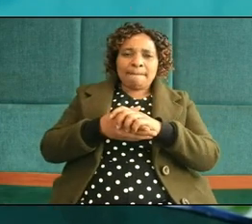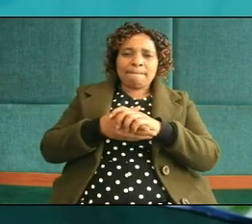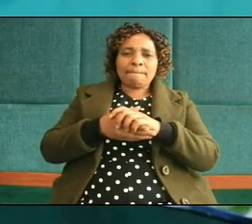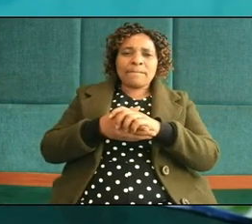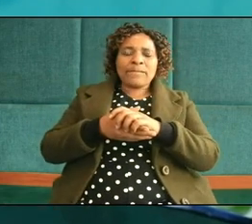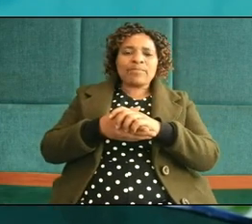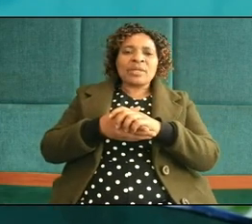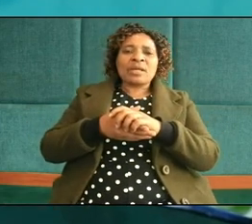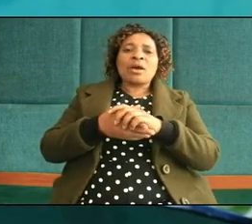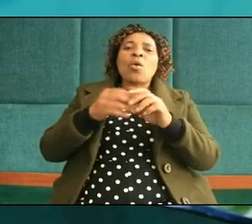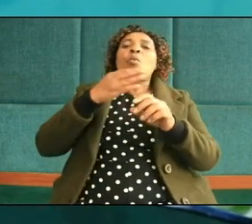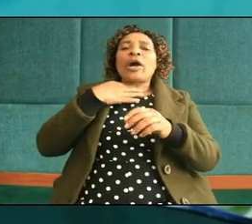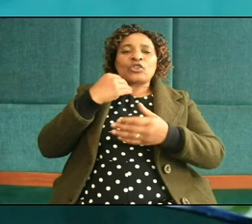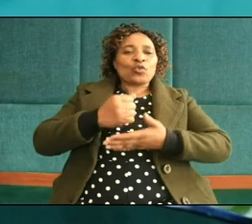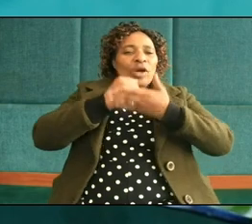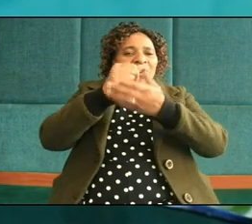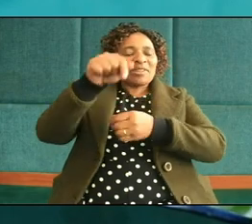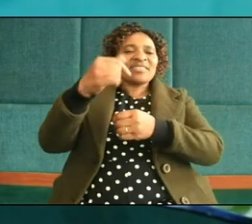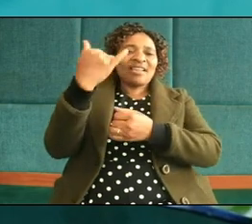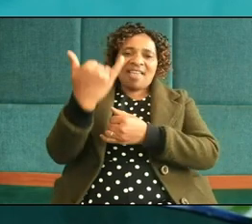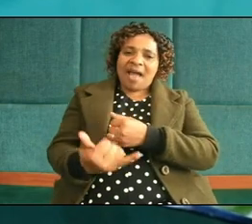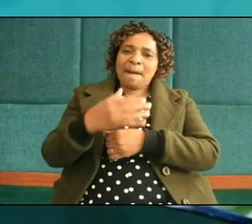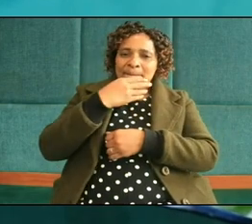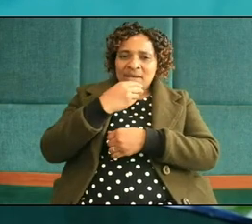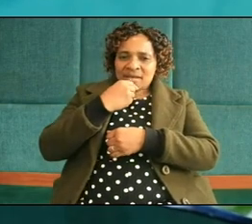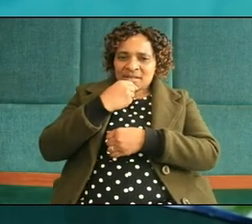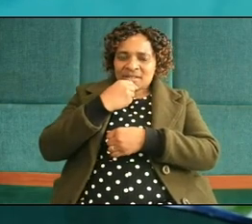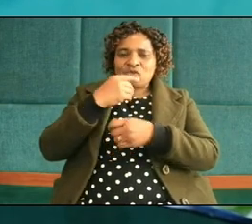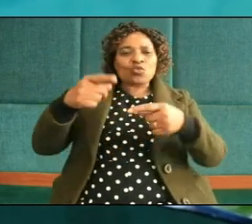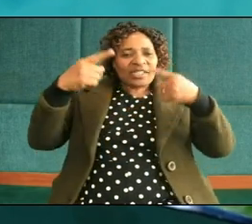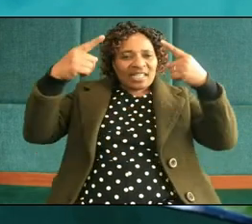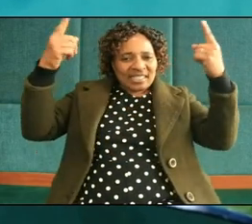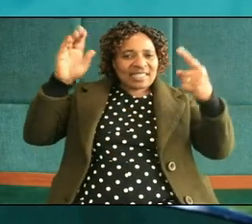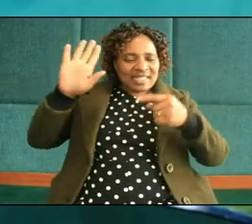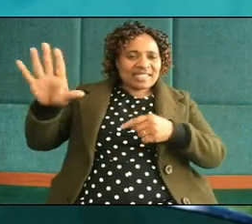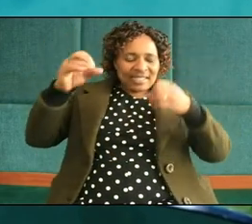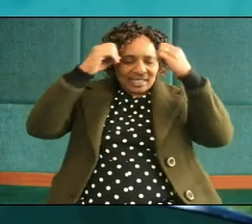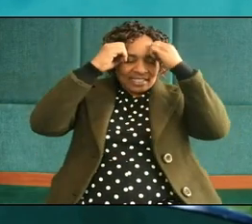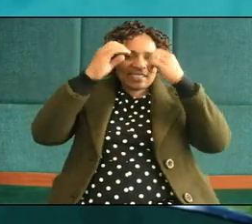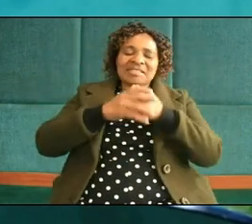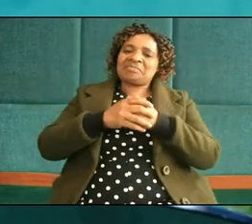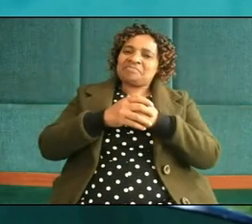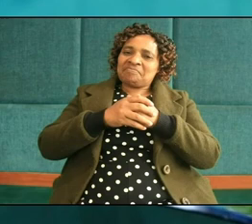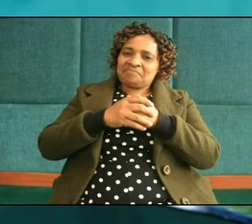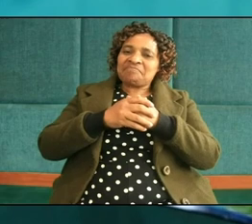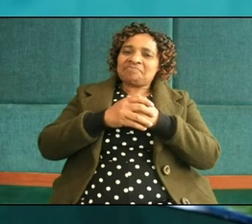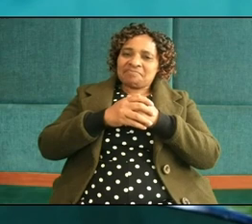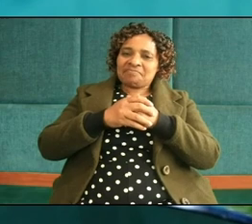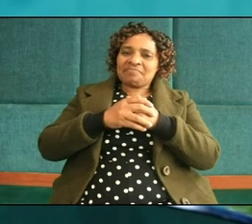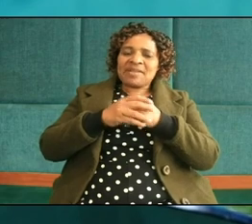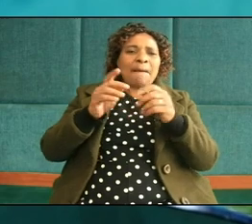though you want to help that young man to succeed in his studies in his education